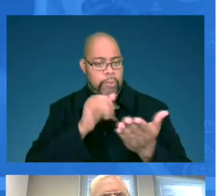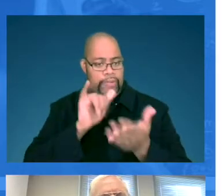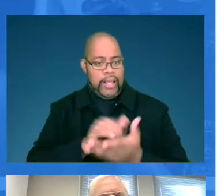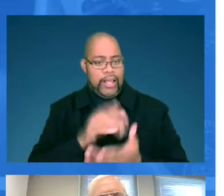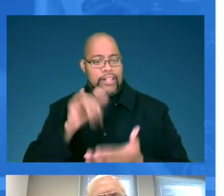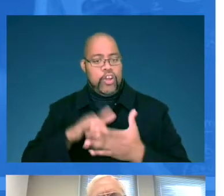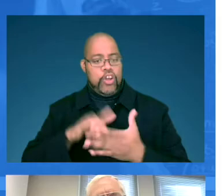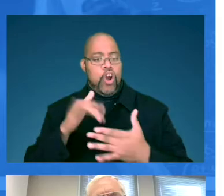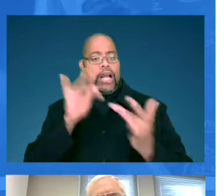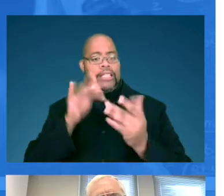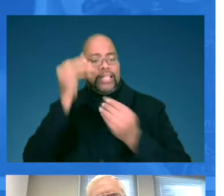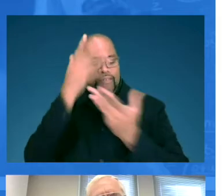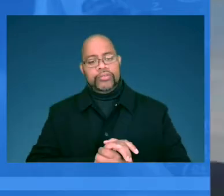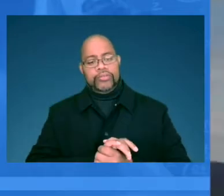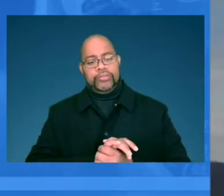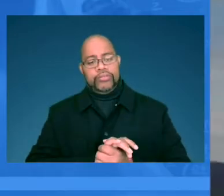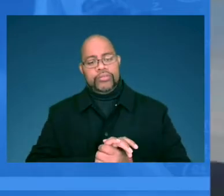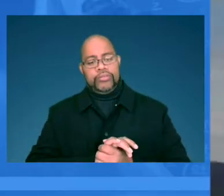information.